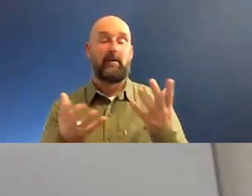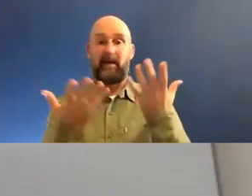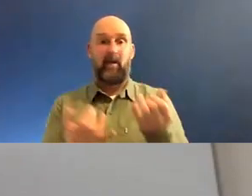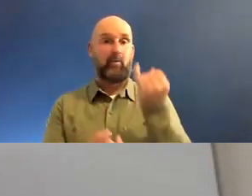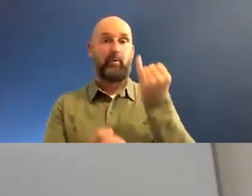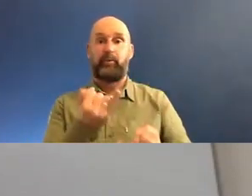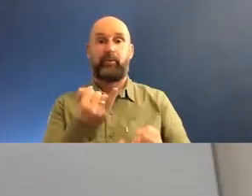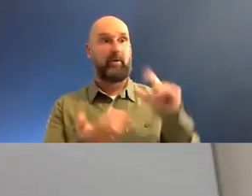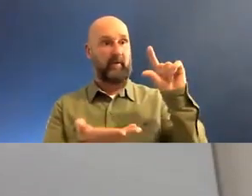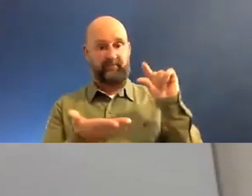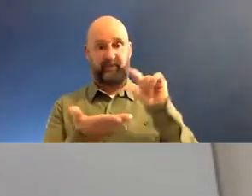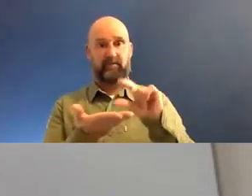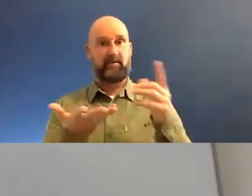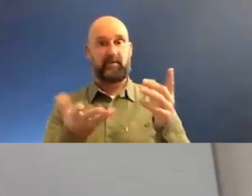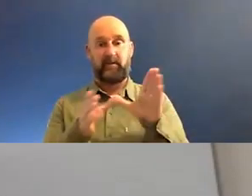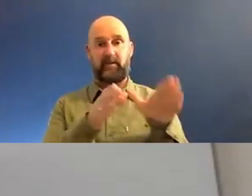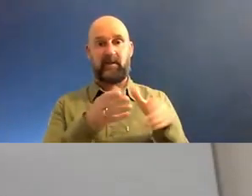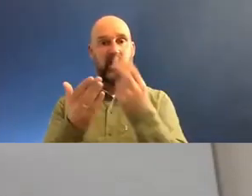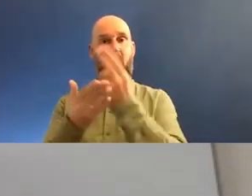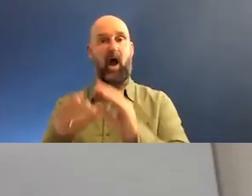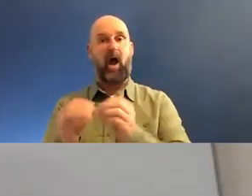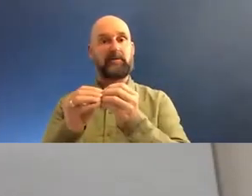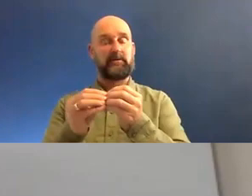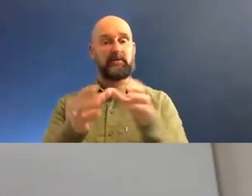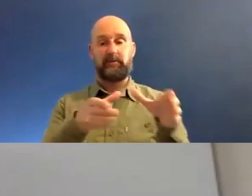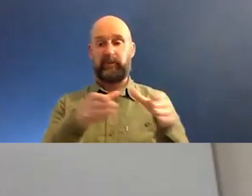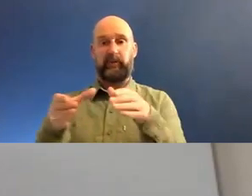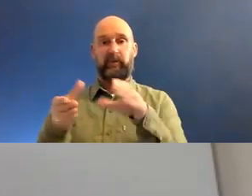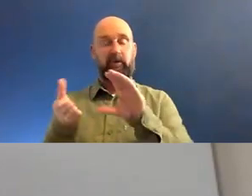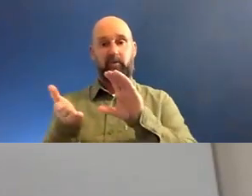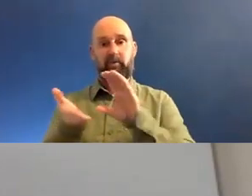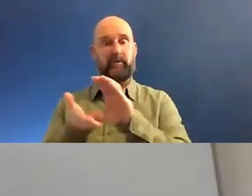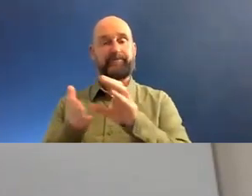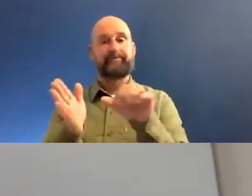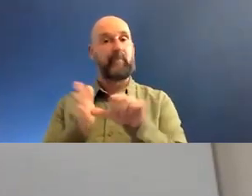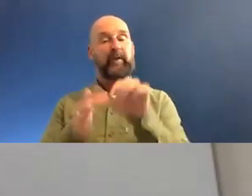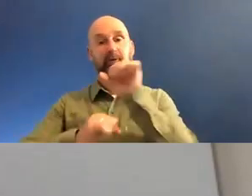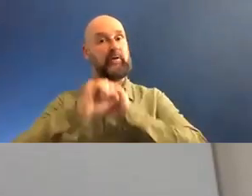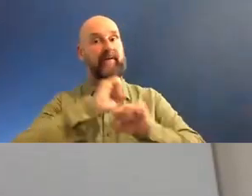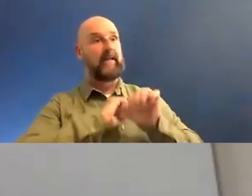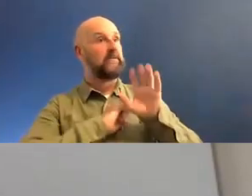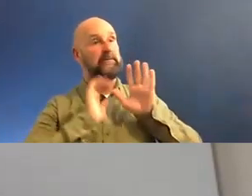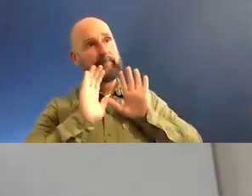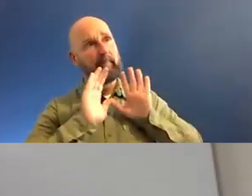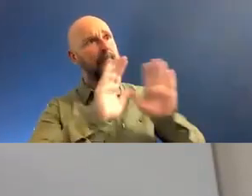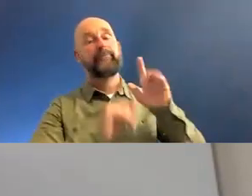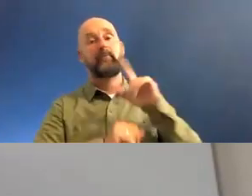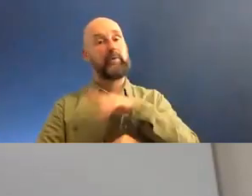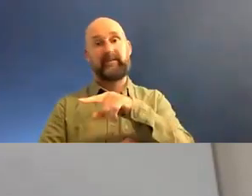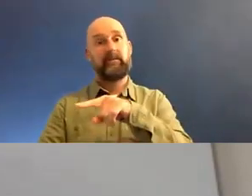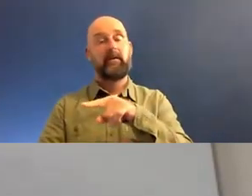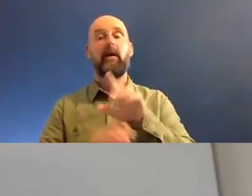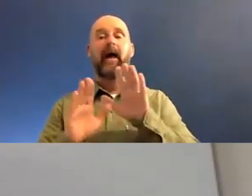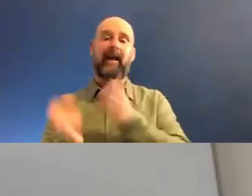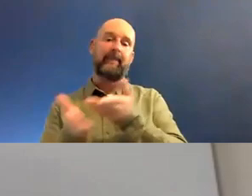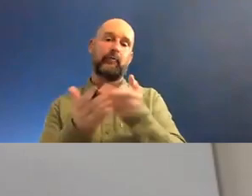it's, uh, a sector which is hugely under assault and needs defense and pushback. Um, so, but I'll leave it